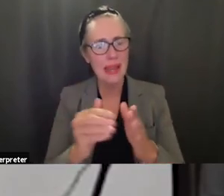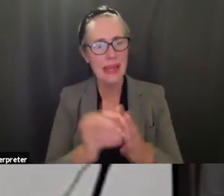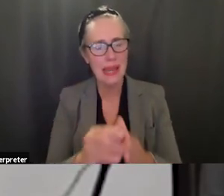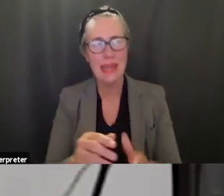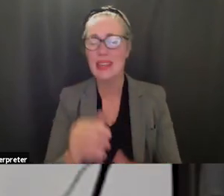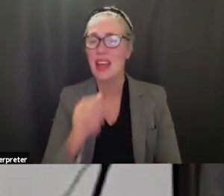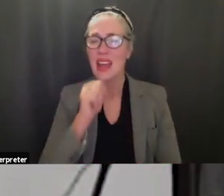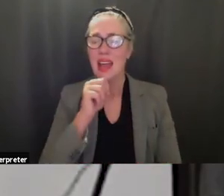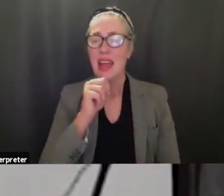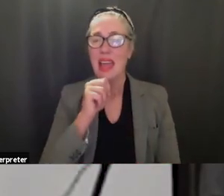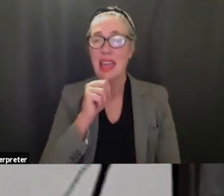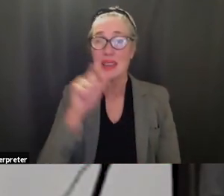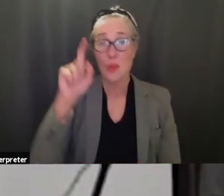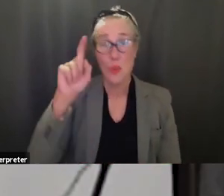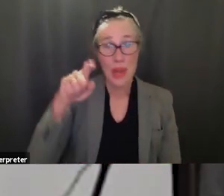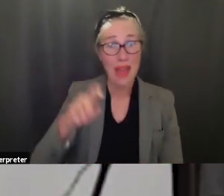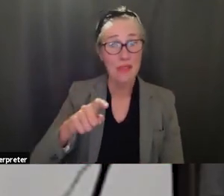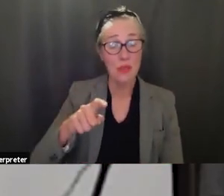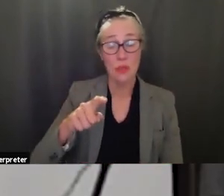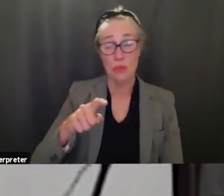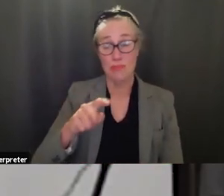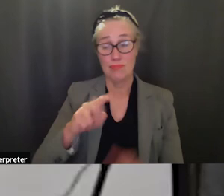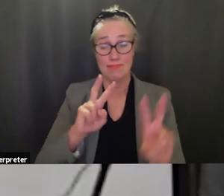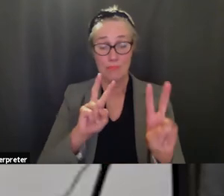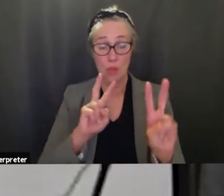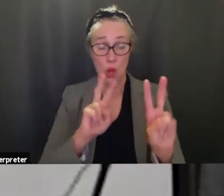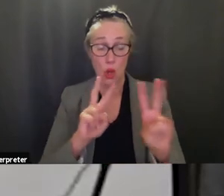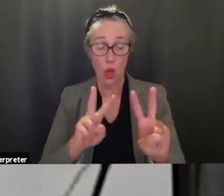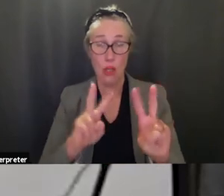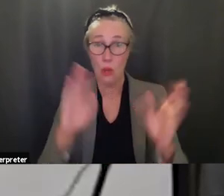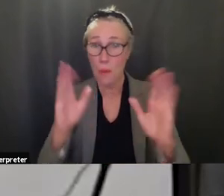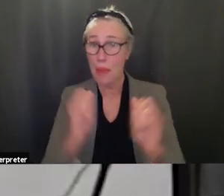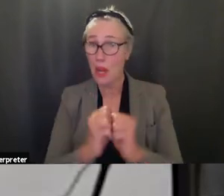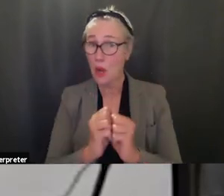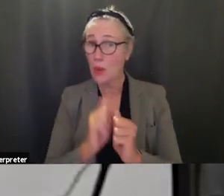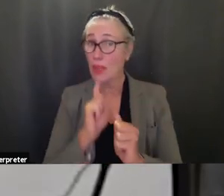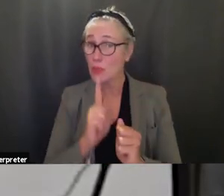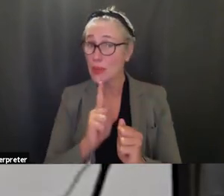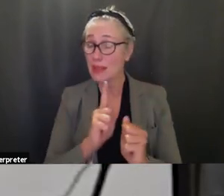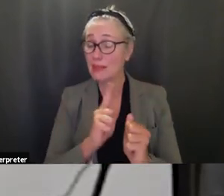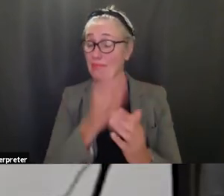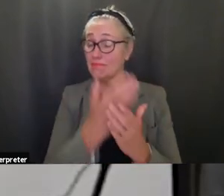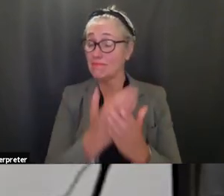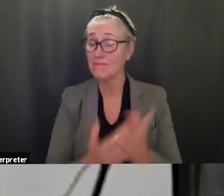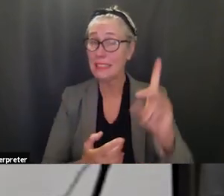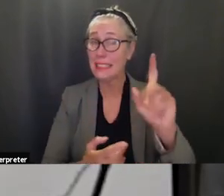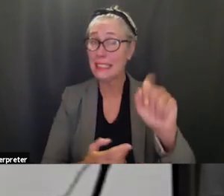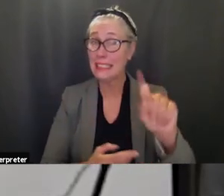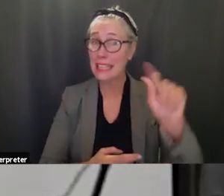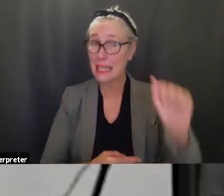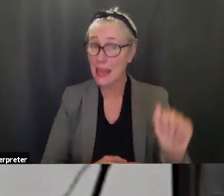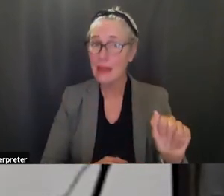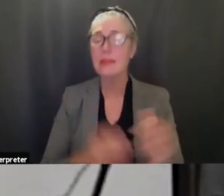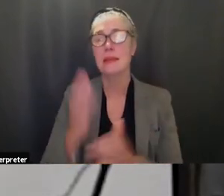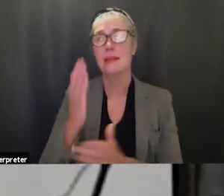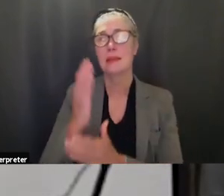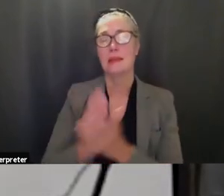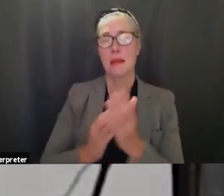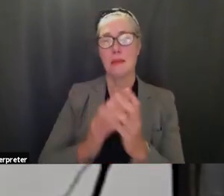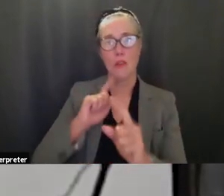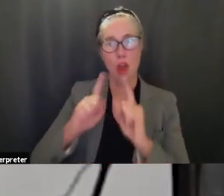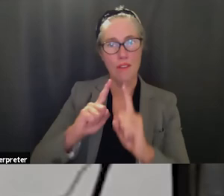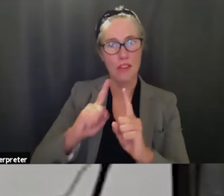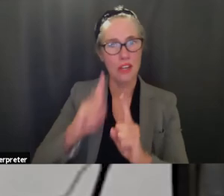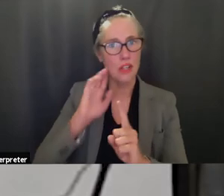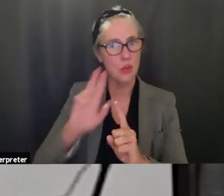to look at data and be watching we have to have some difficult conversations but we also need to my phone's not here but we have